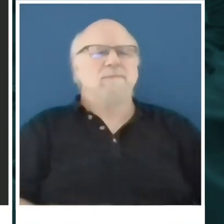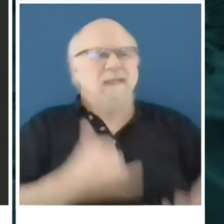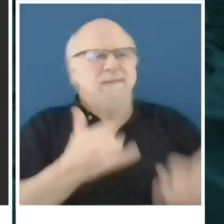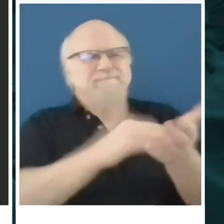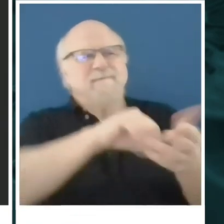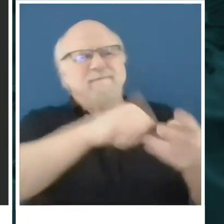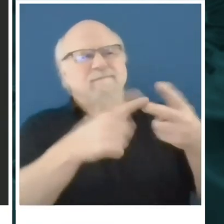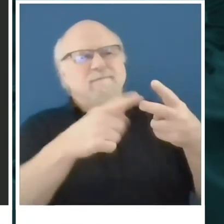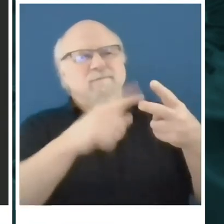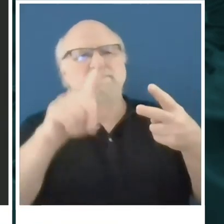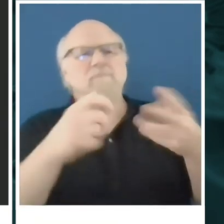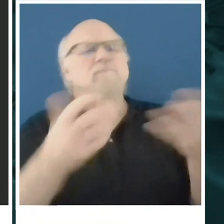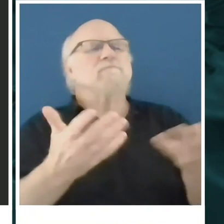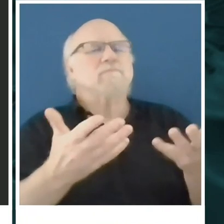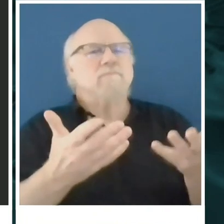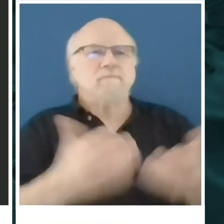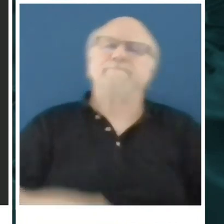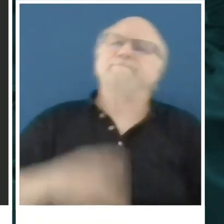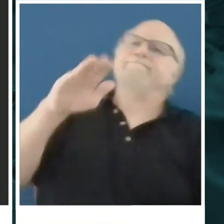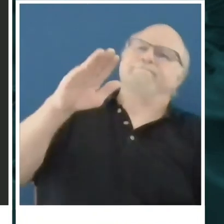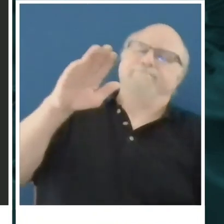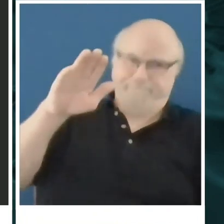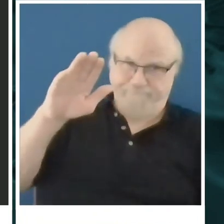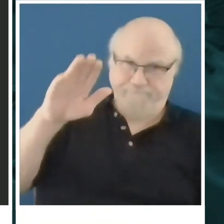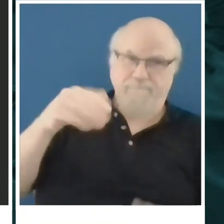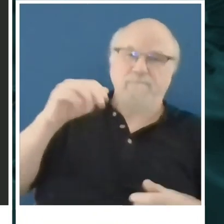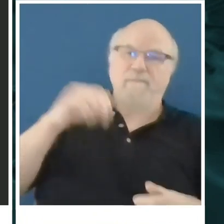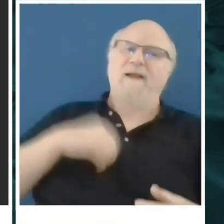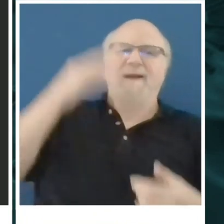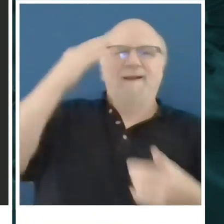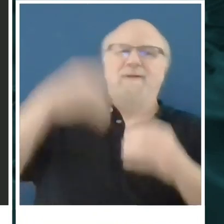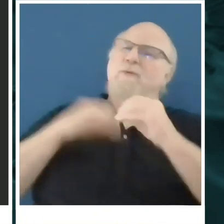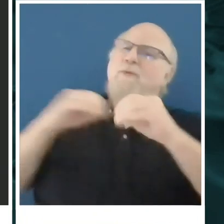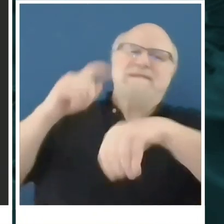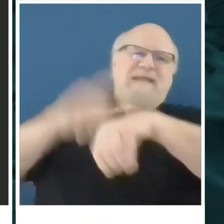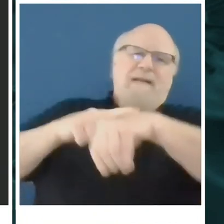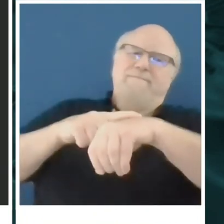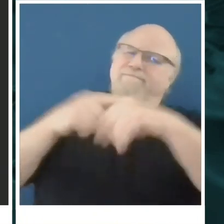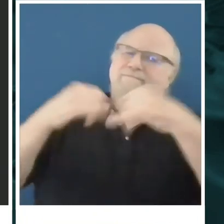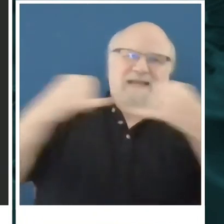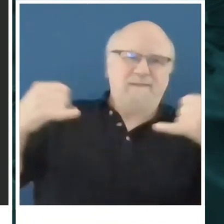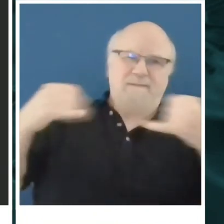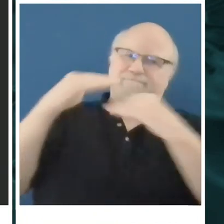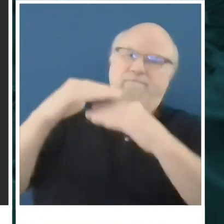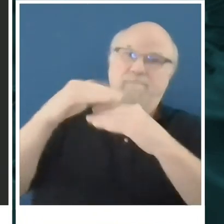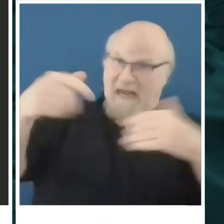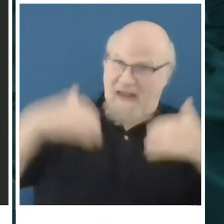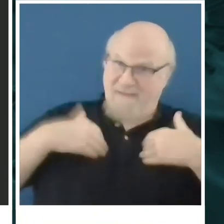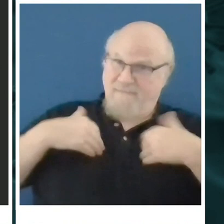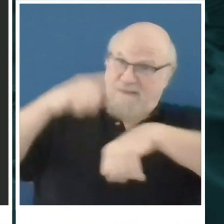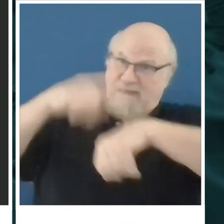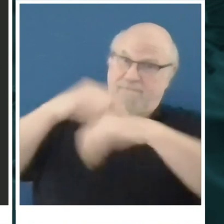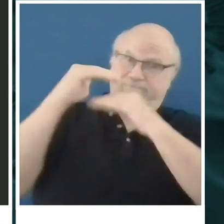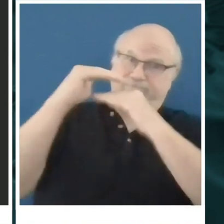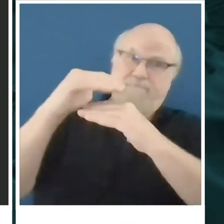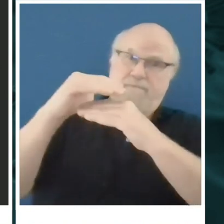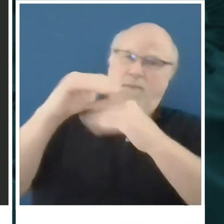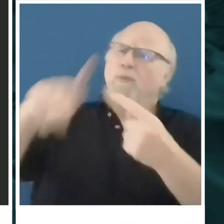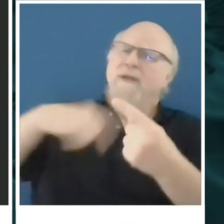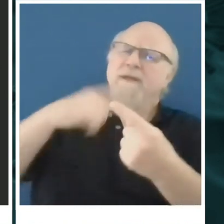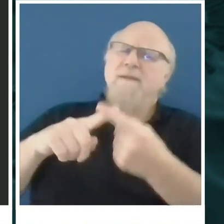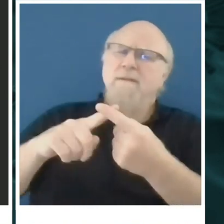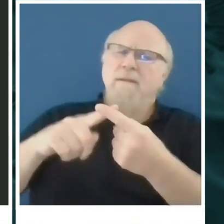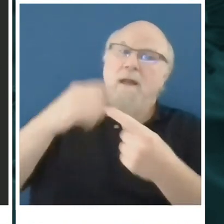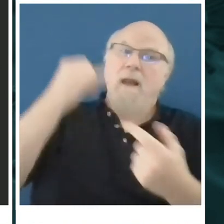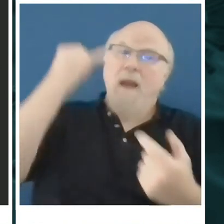is, I know you don't have a timeline of when the reopening will start. Do you have a timeline of when we're going to have an idea of what the plan